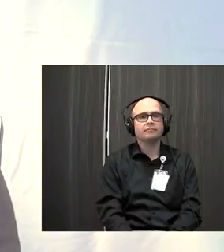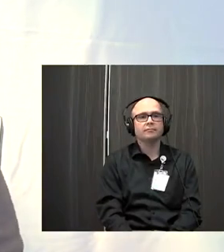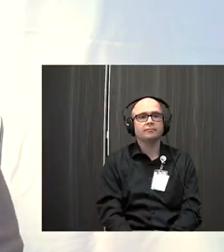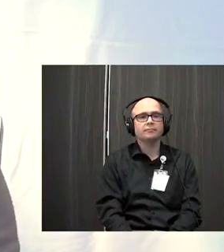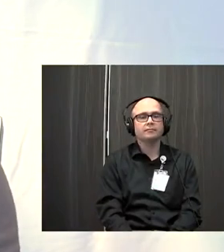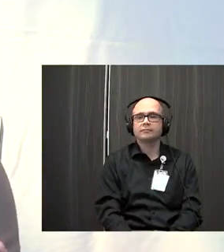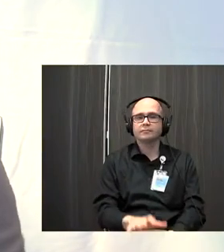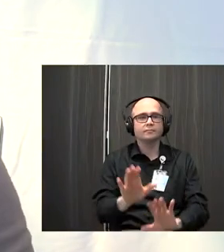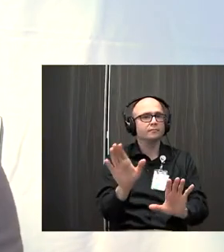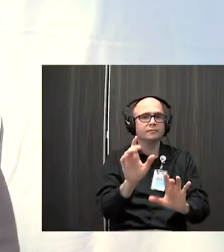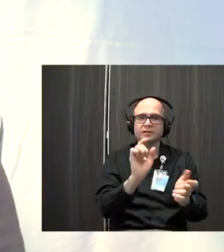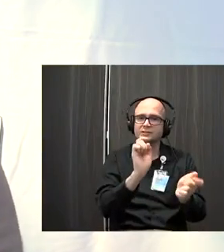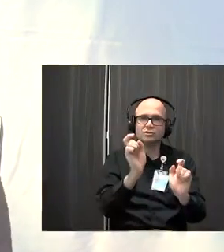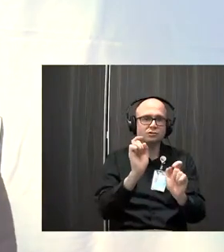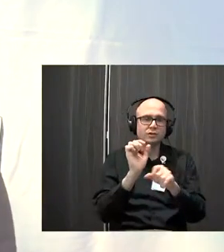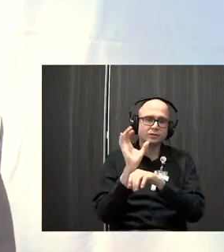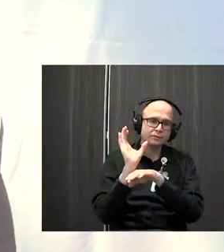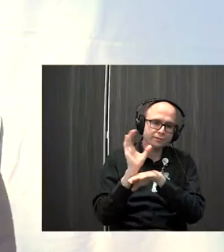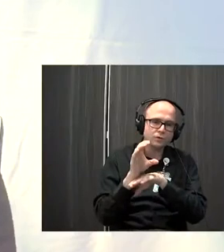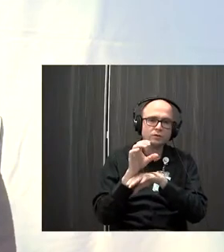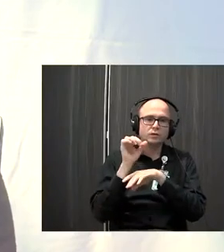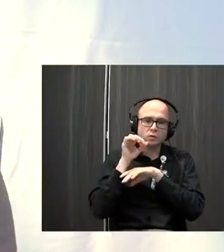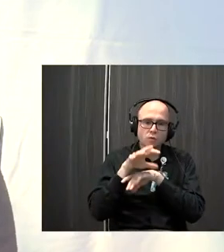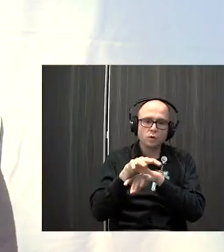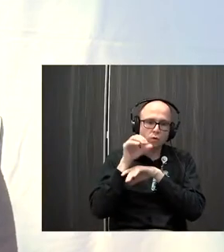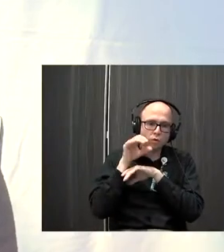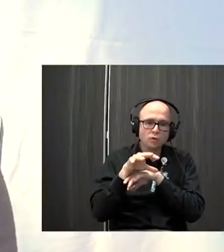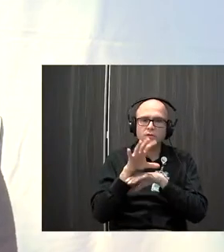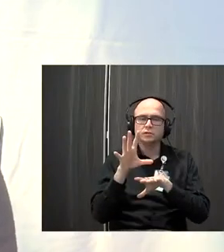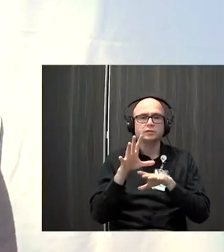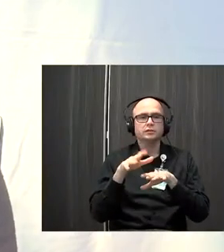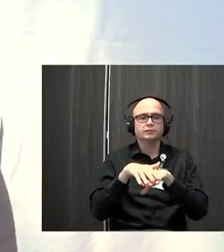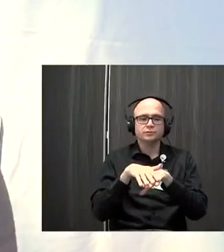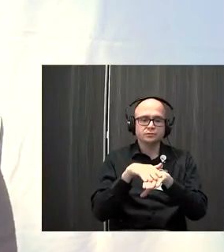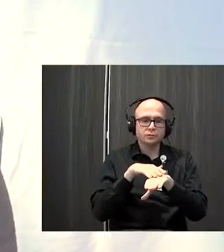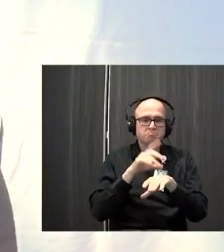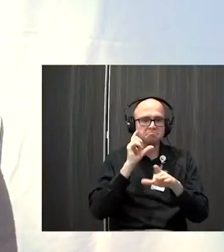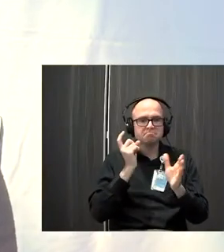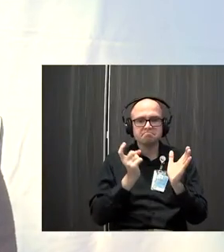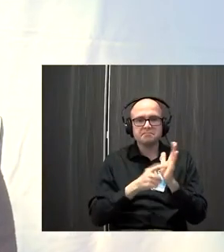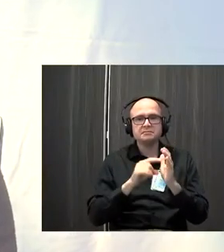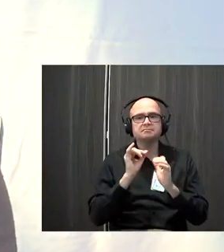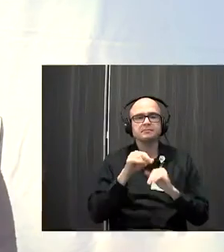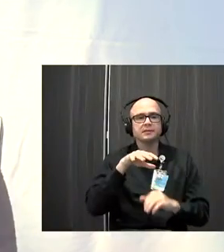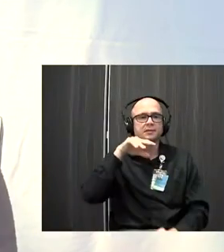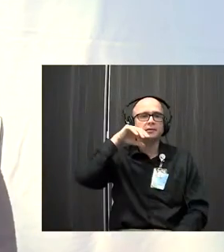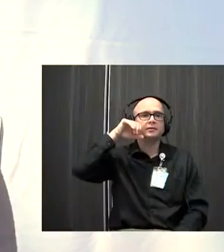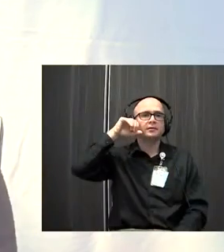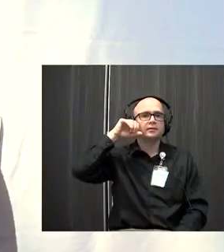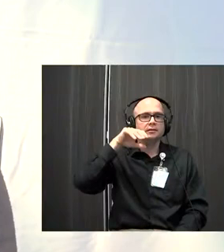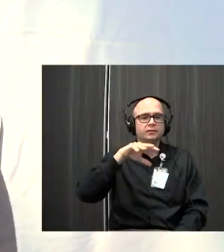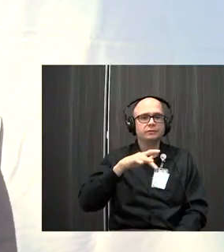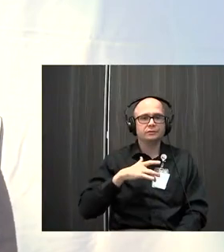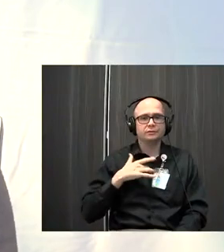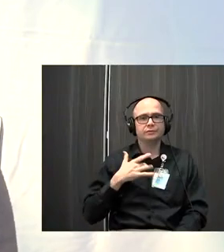Not trying to change or force your breath in any way. You're really just taking notice of the breath and how it feels